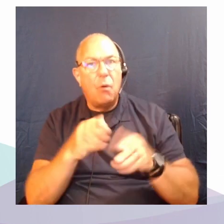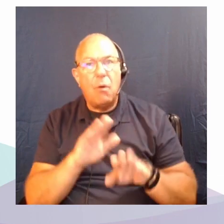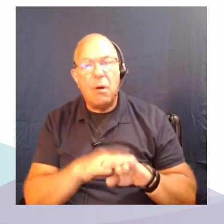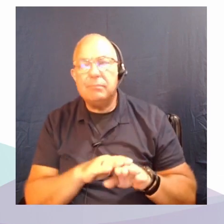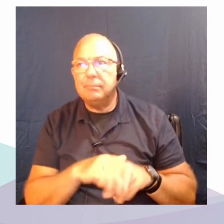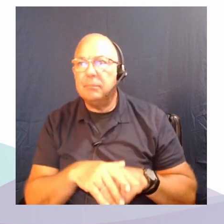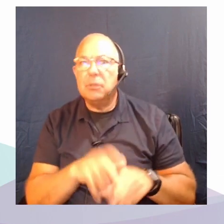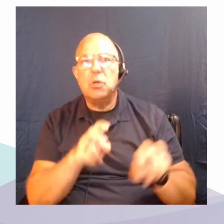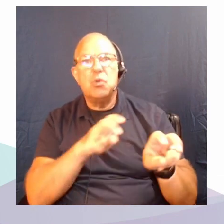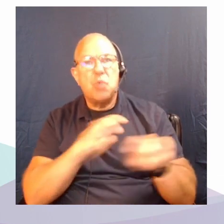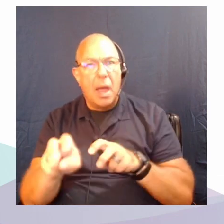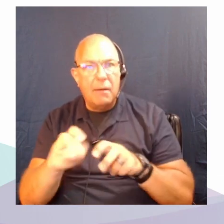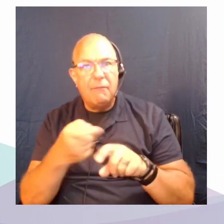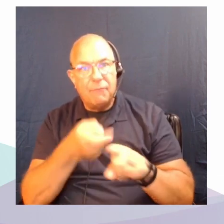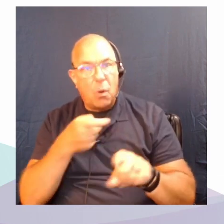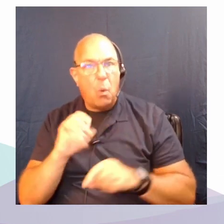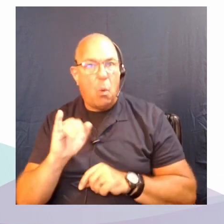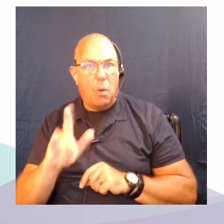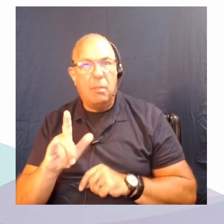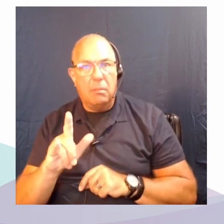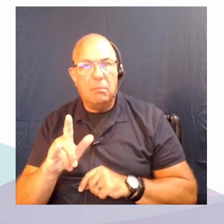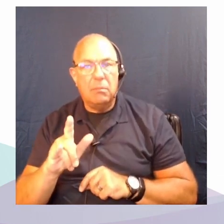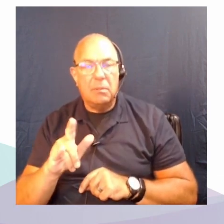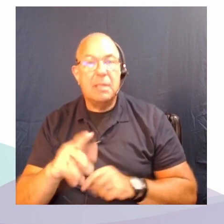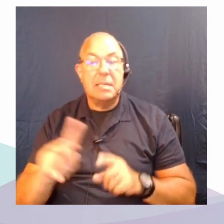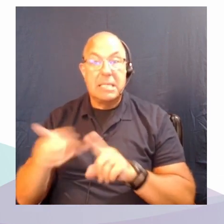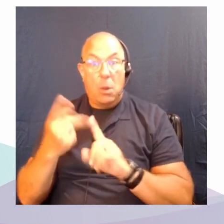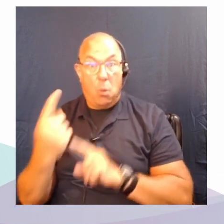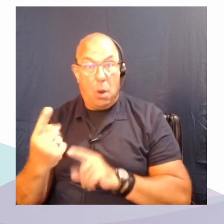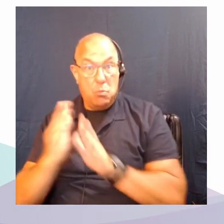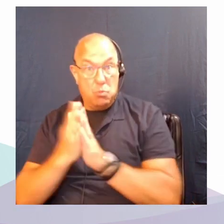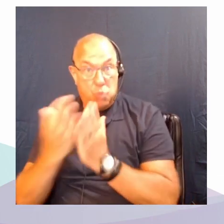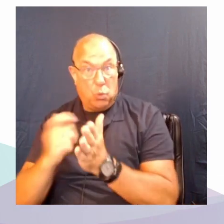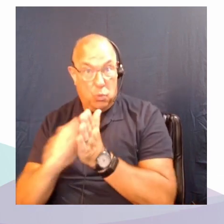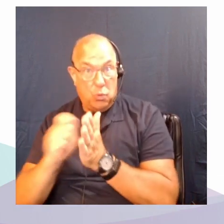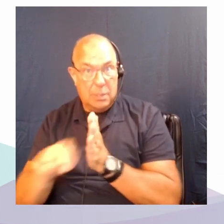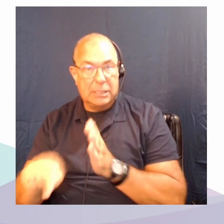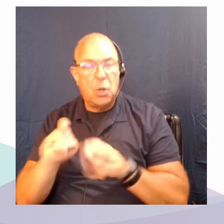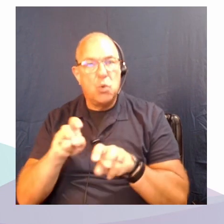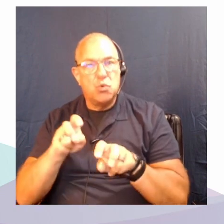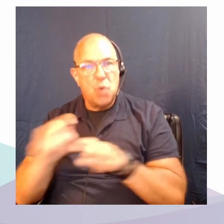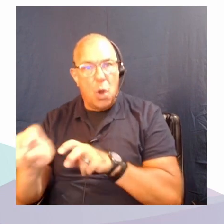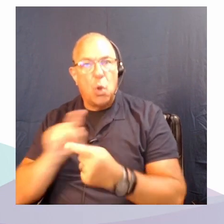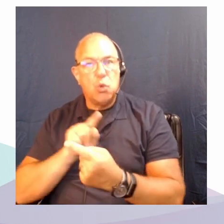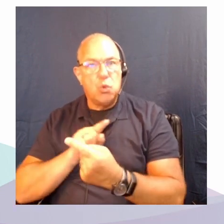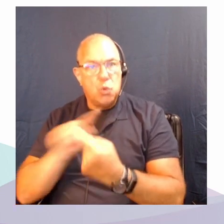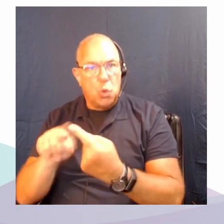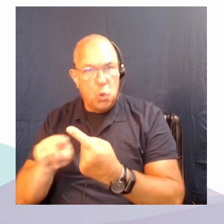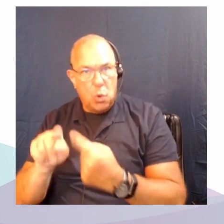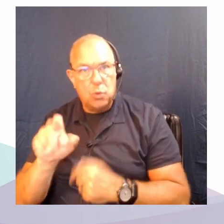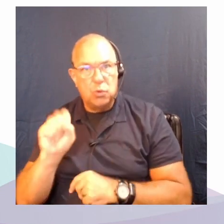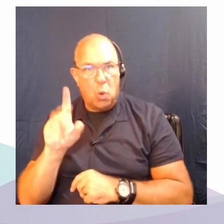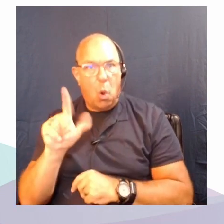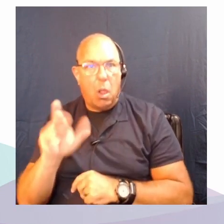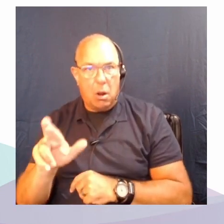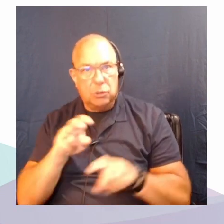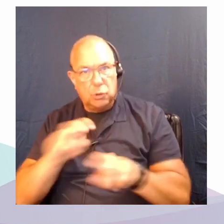from oil. The second one was about transitions to solar and what that might look like.